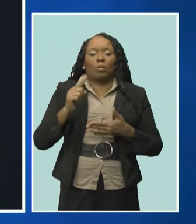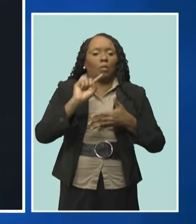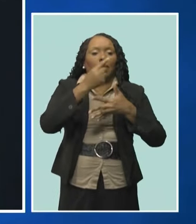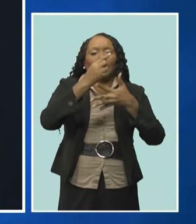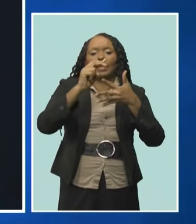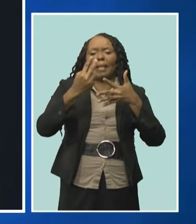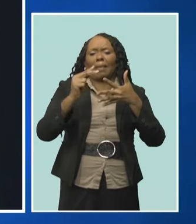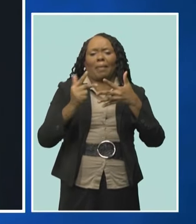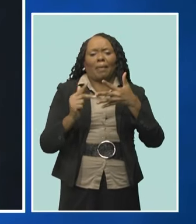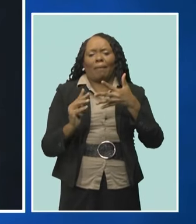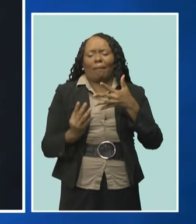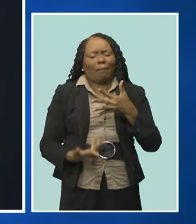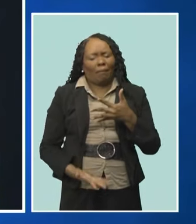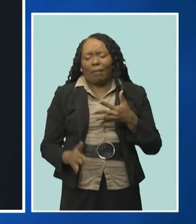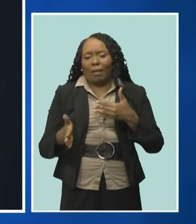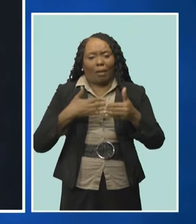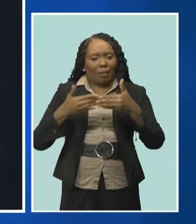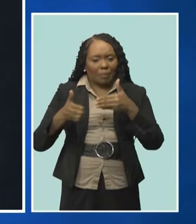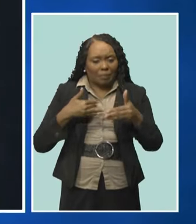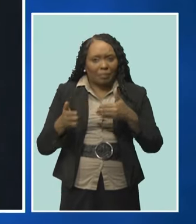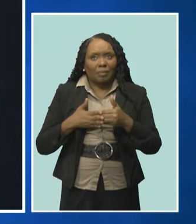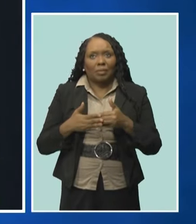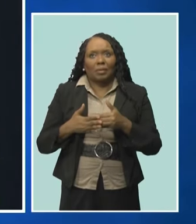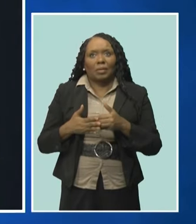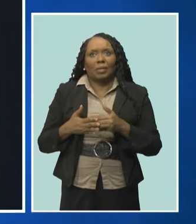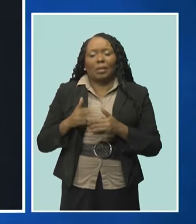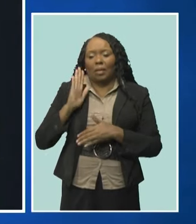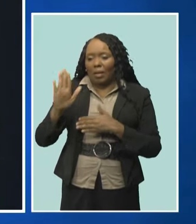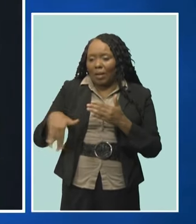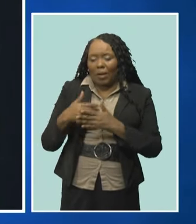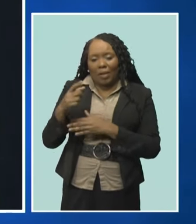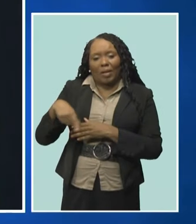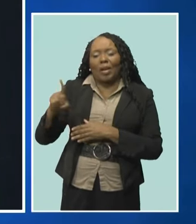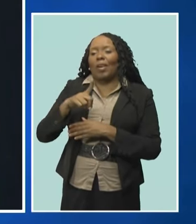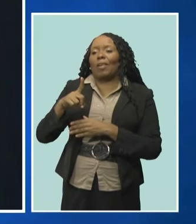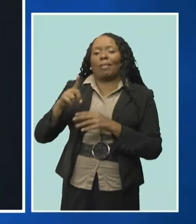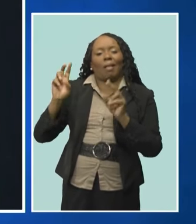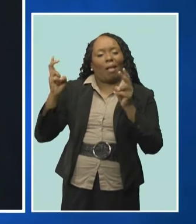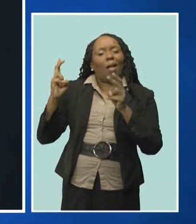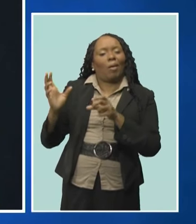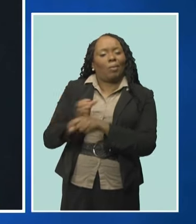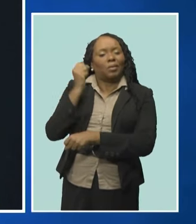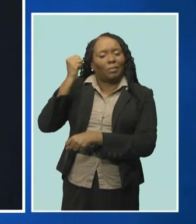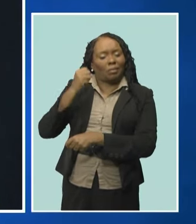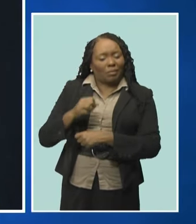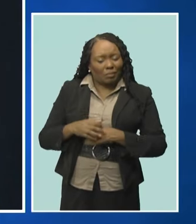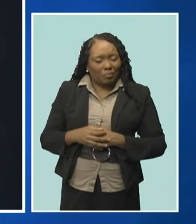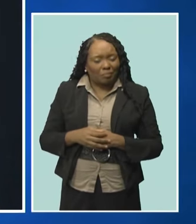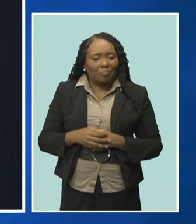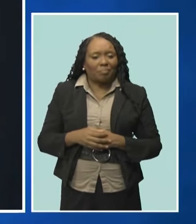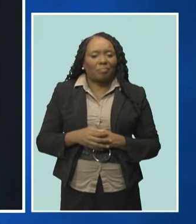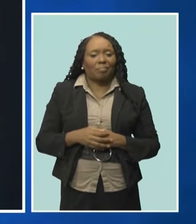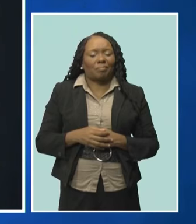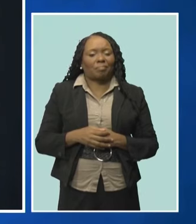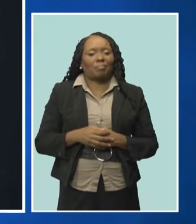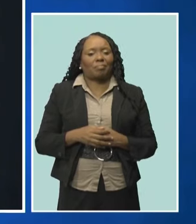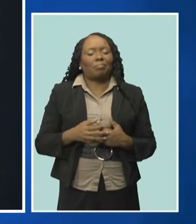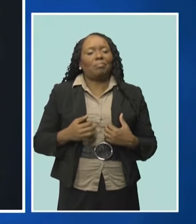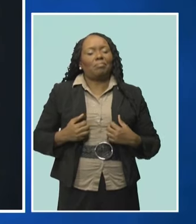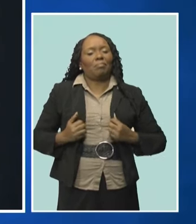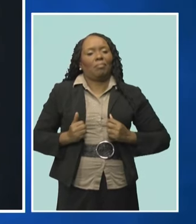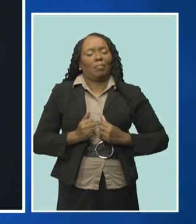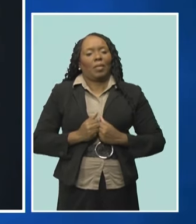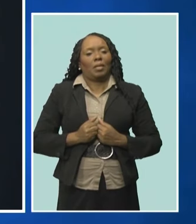judges, you are all winners. We also know that our future,